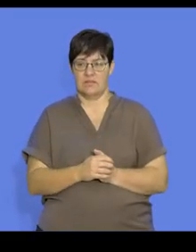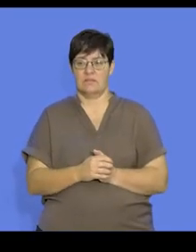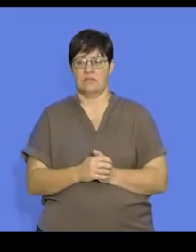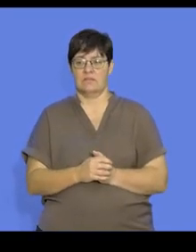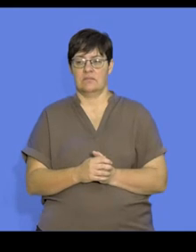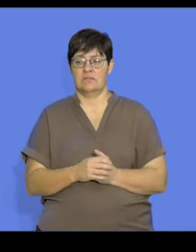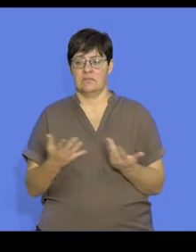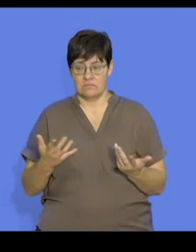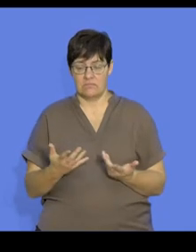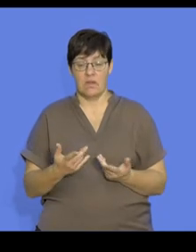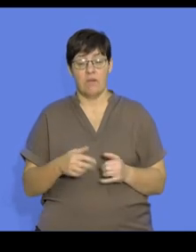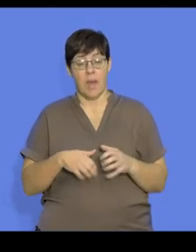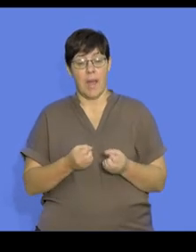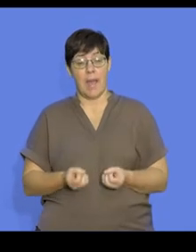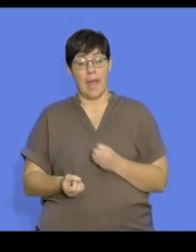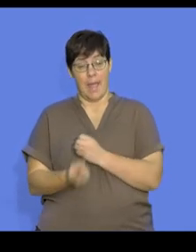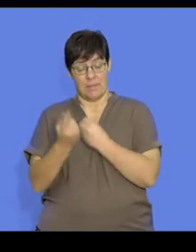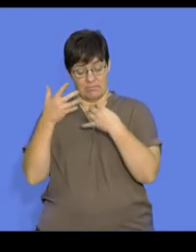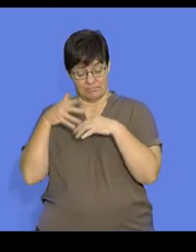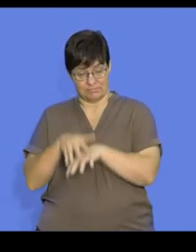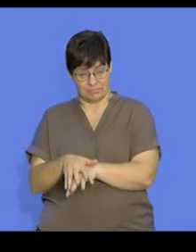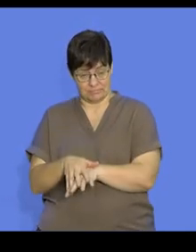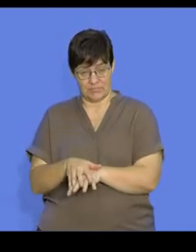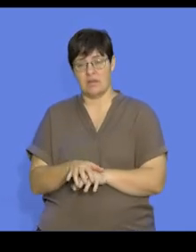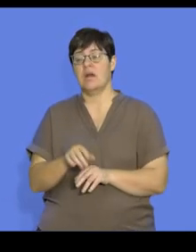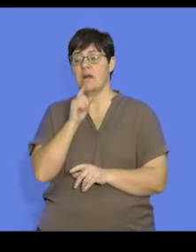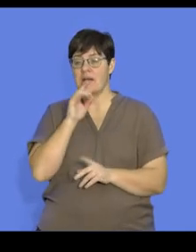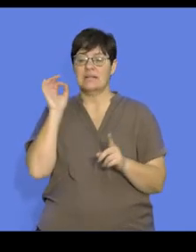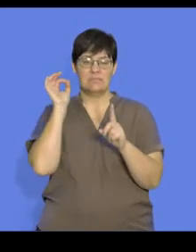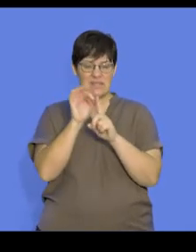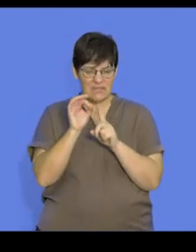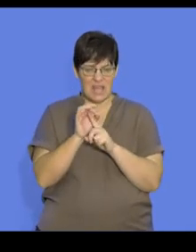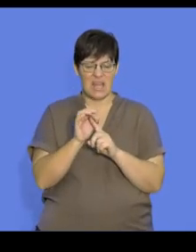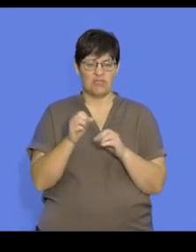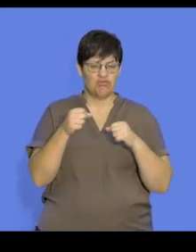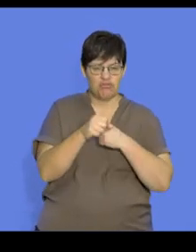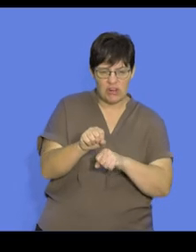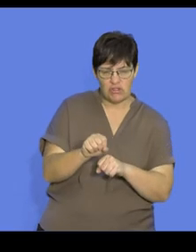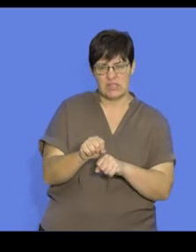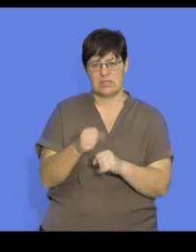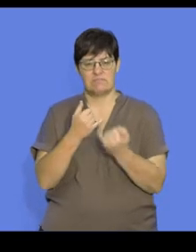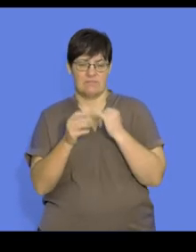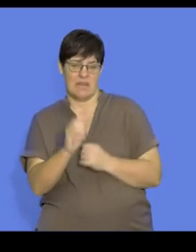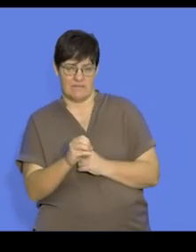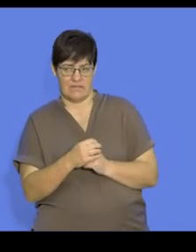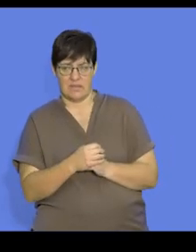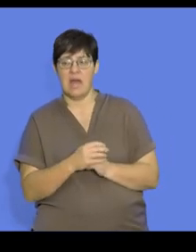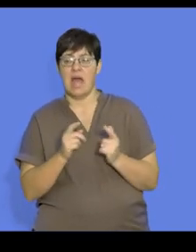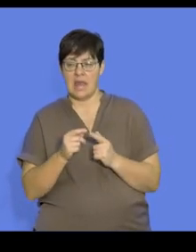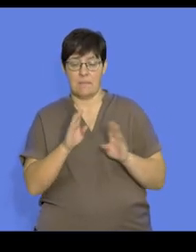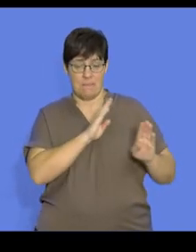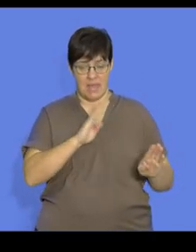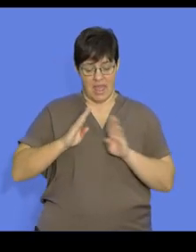You'll find that for fertilisation to occur there has to be specific mating strategies and there must be cooperative